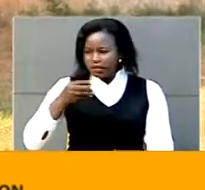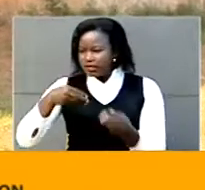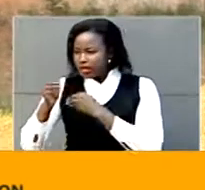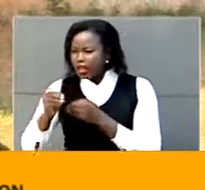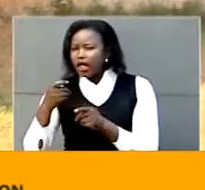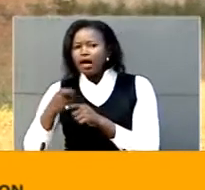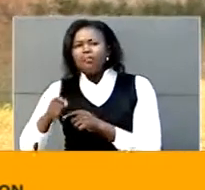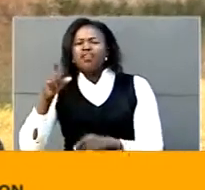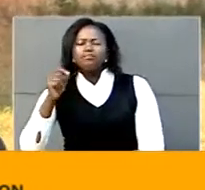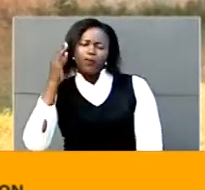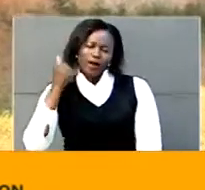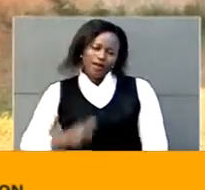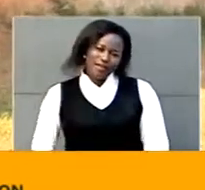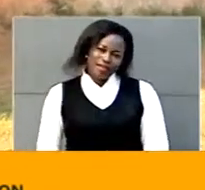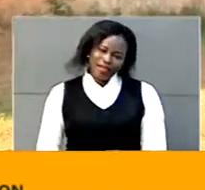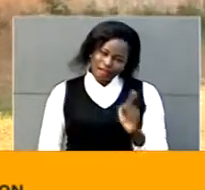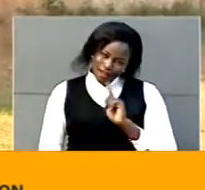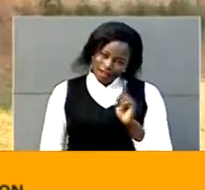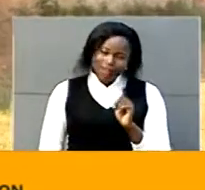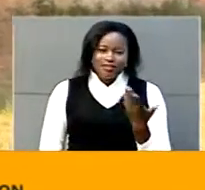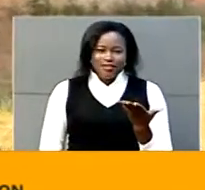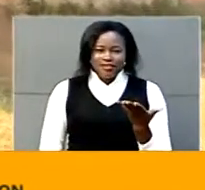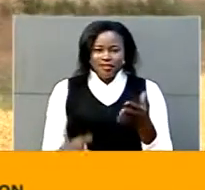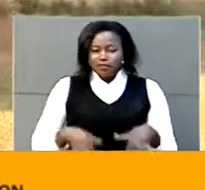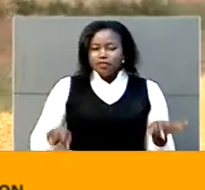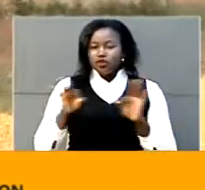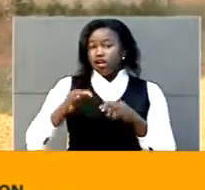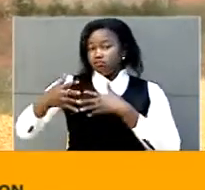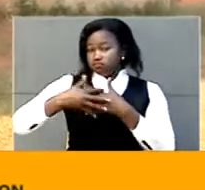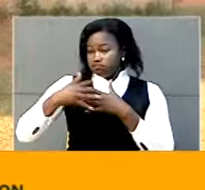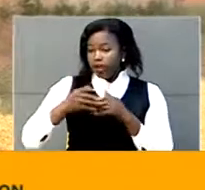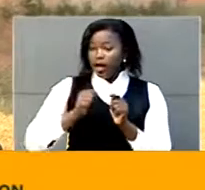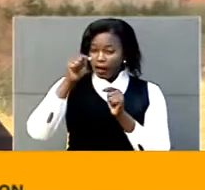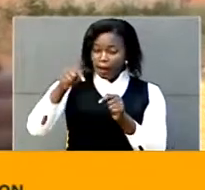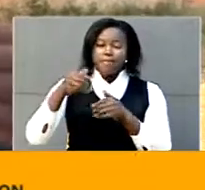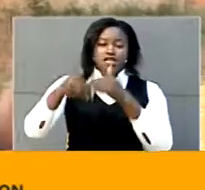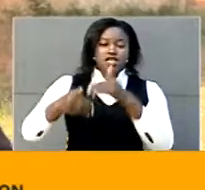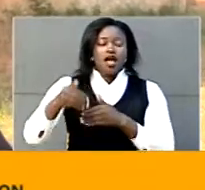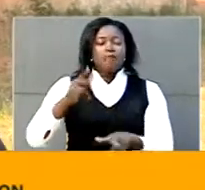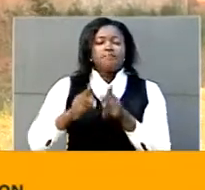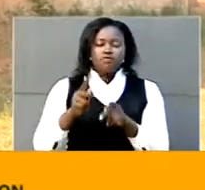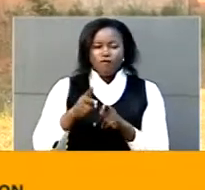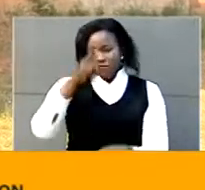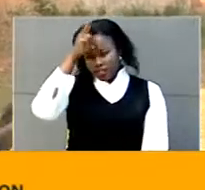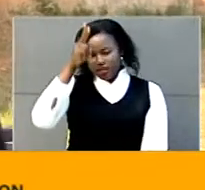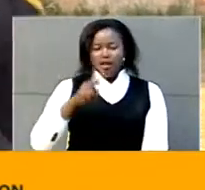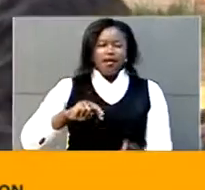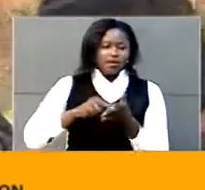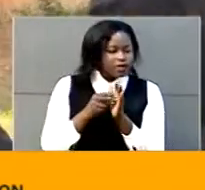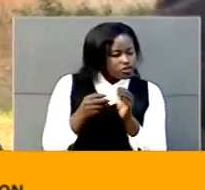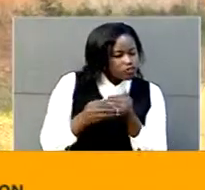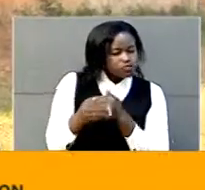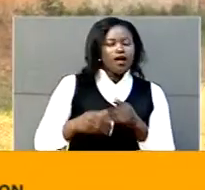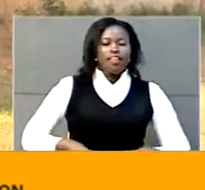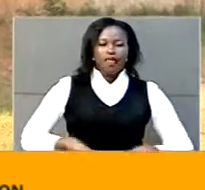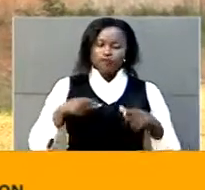where different products and are produced that means that we shall have people that is improving improving